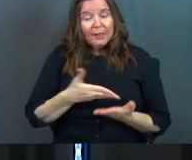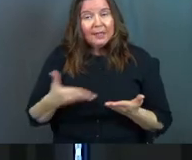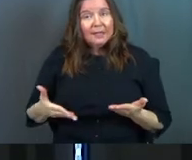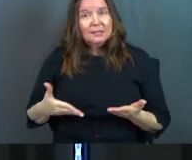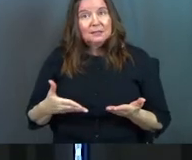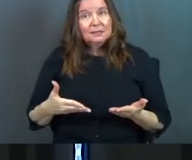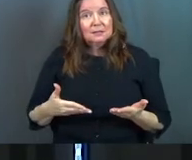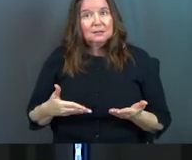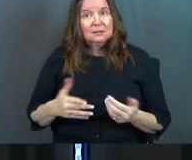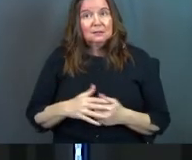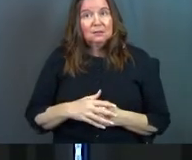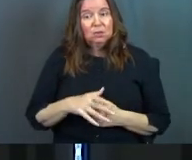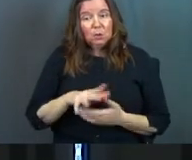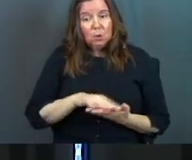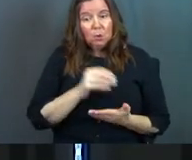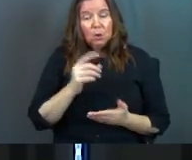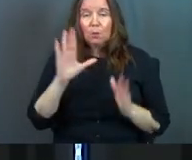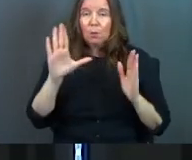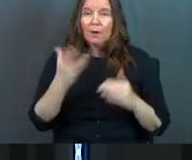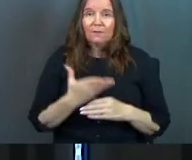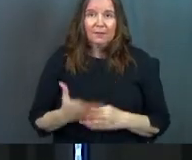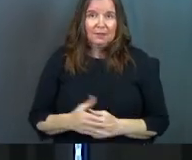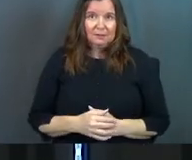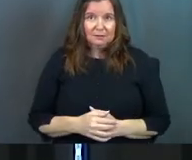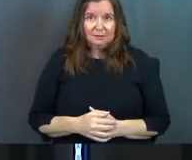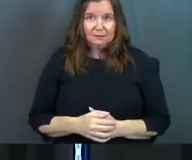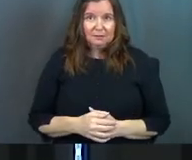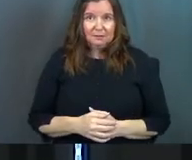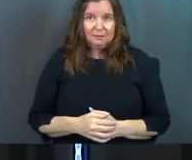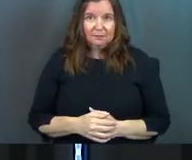things. You learned wonderful things.